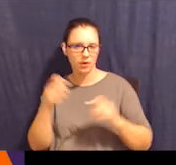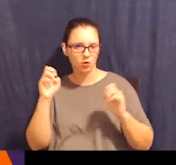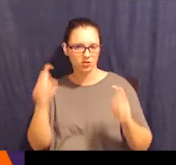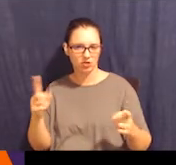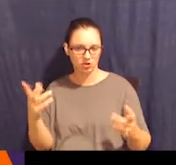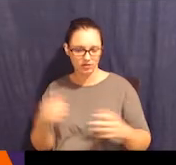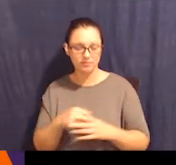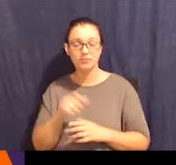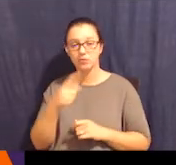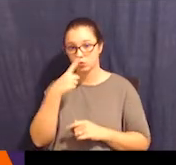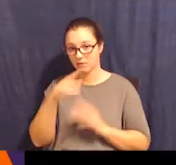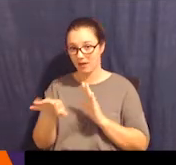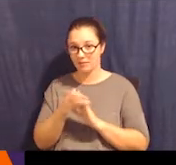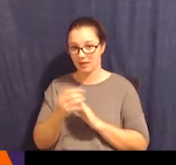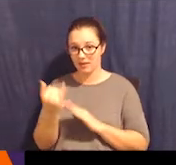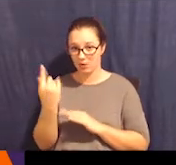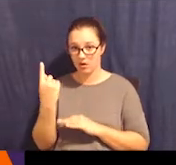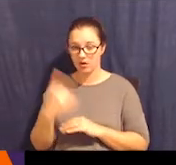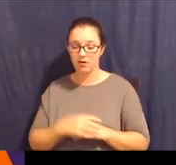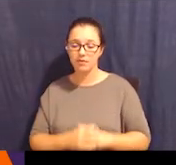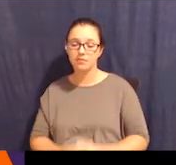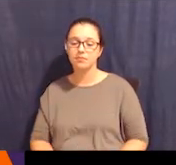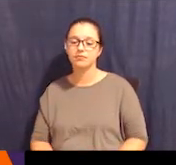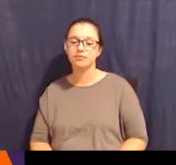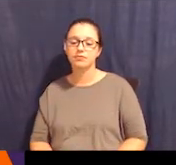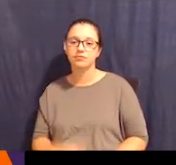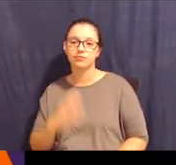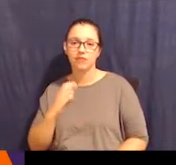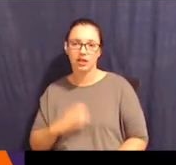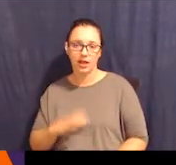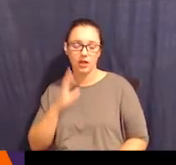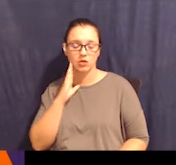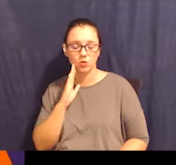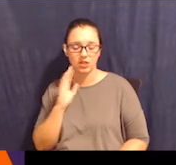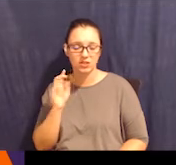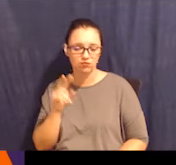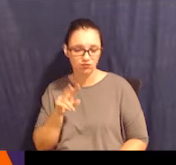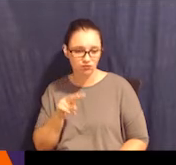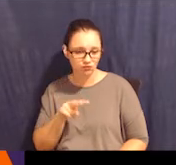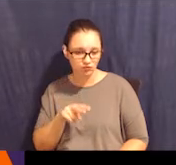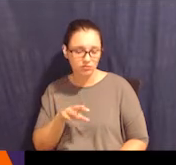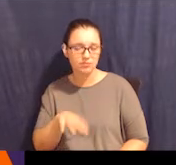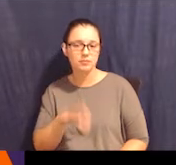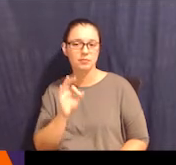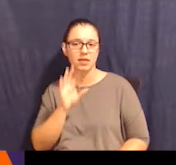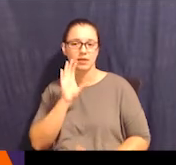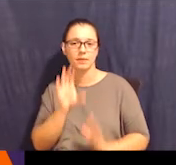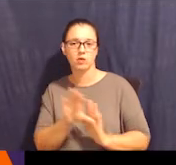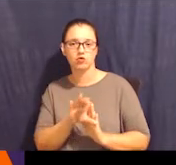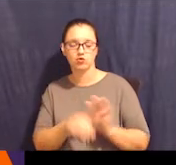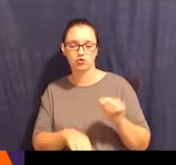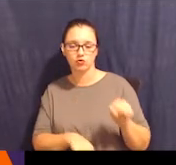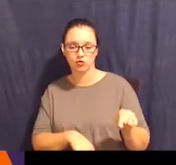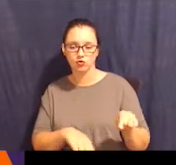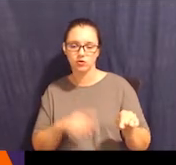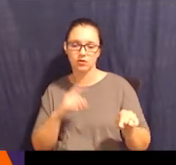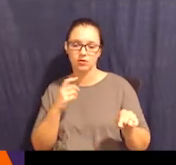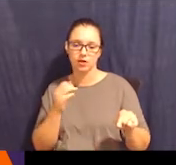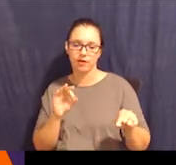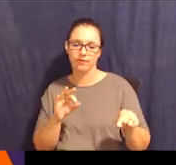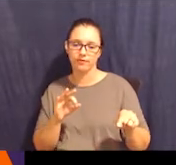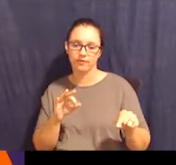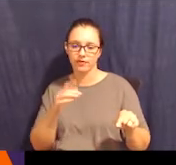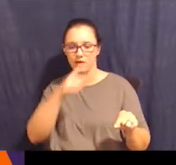will go in and pick the picture of a black person with glasses who is at the front of the